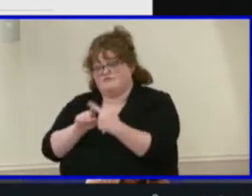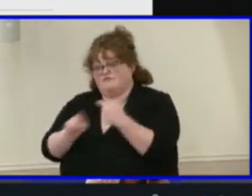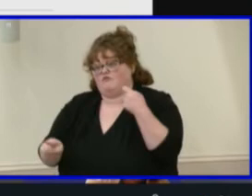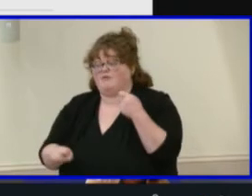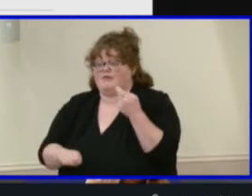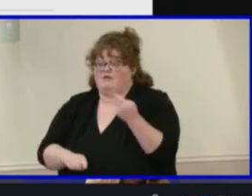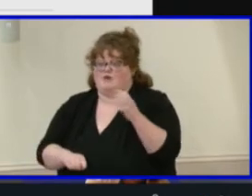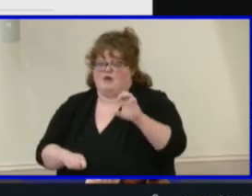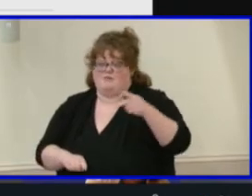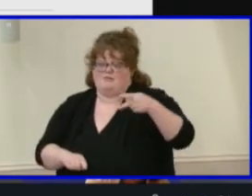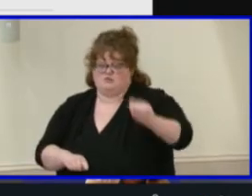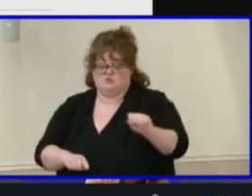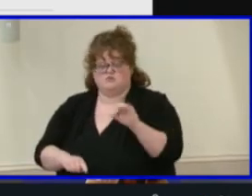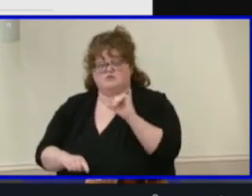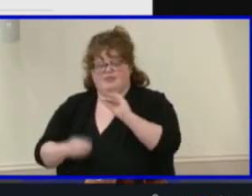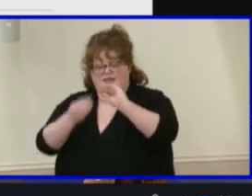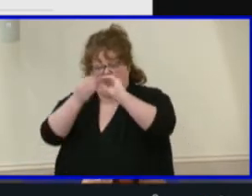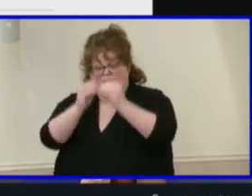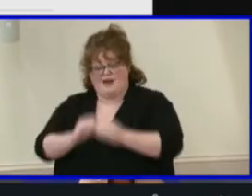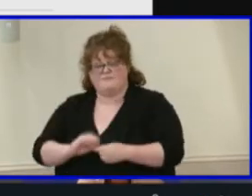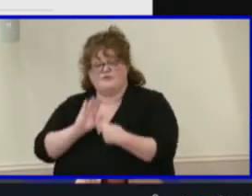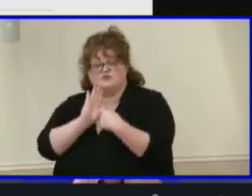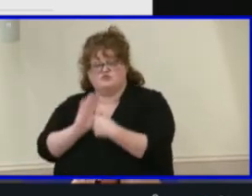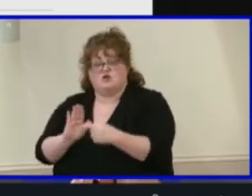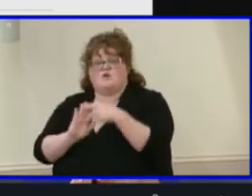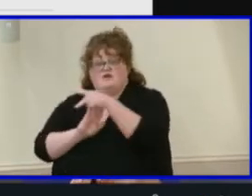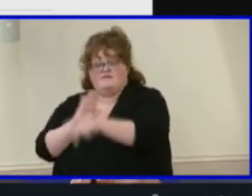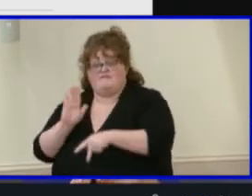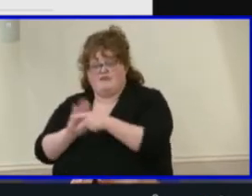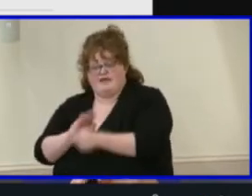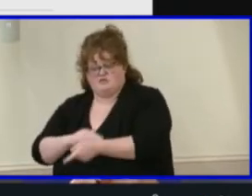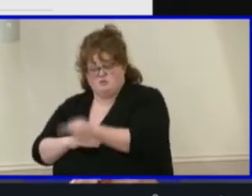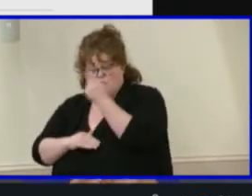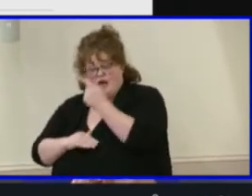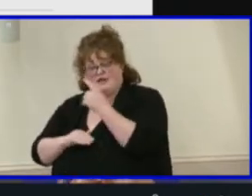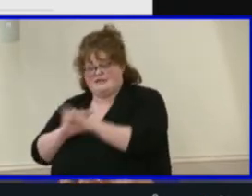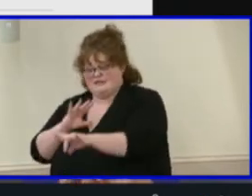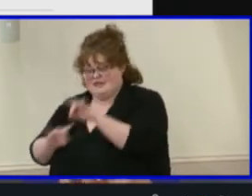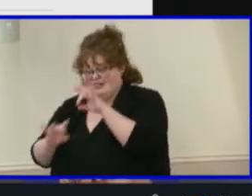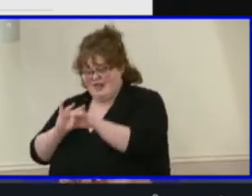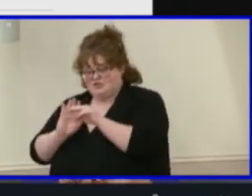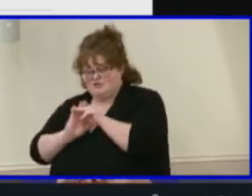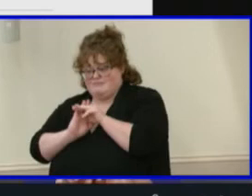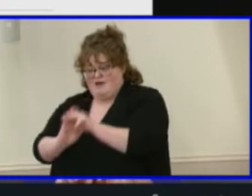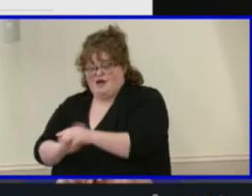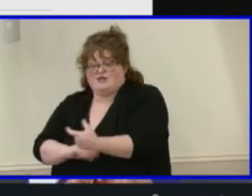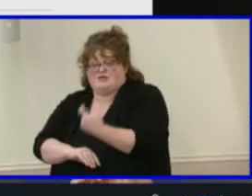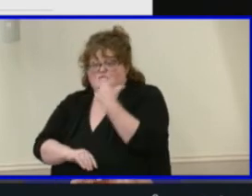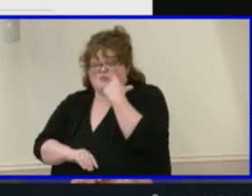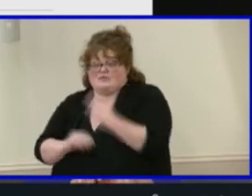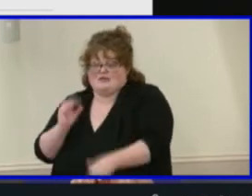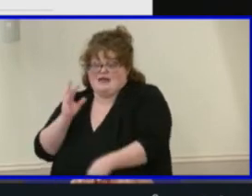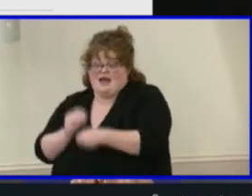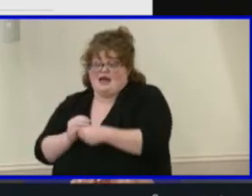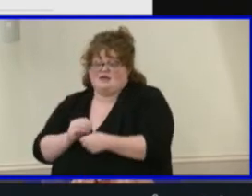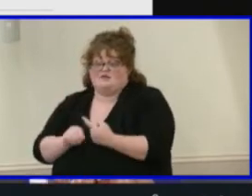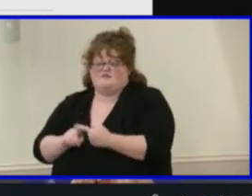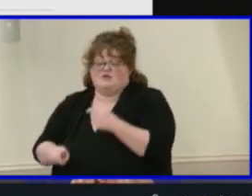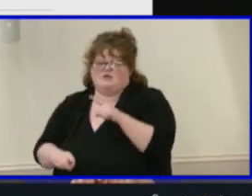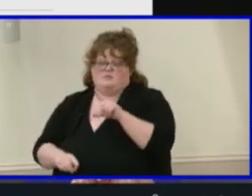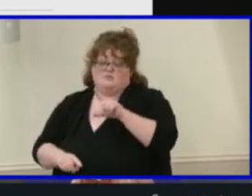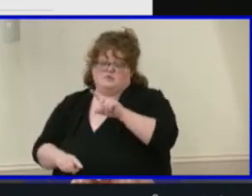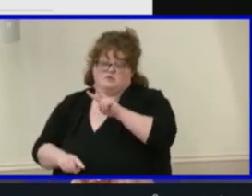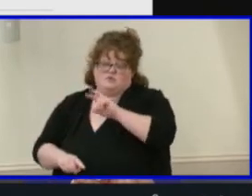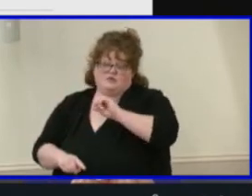The numbers are reflective of the phase one zone selection model, which was added in 2009 to ensure students from each